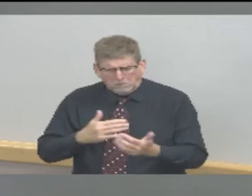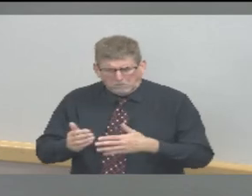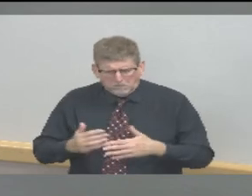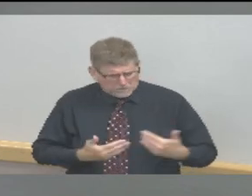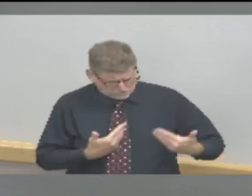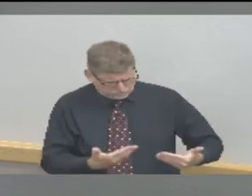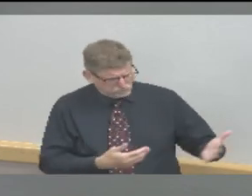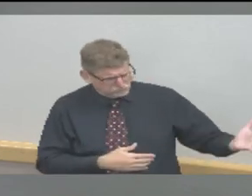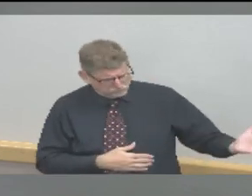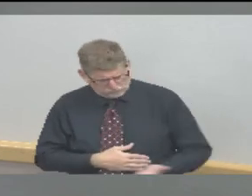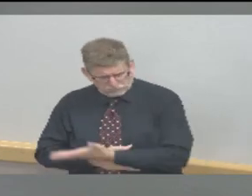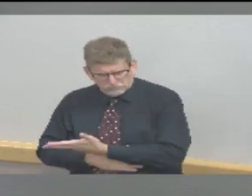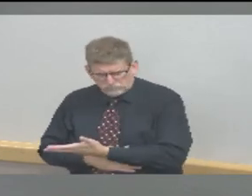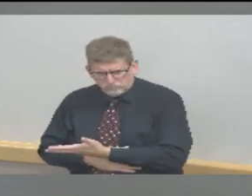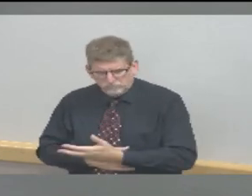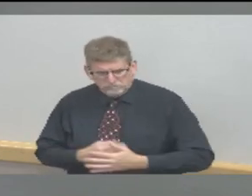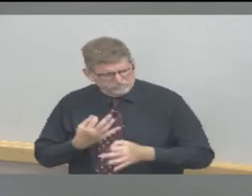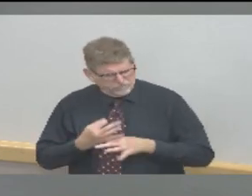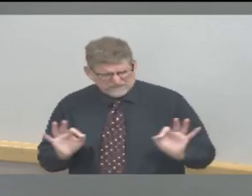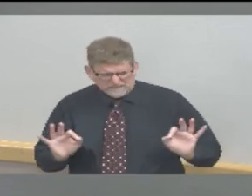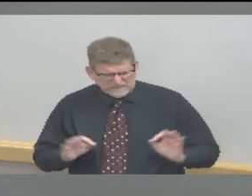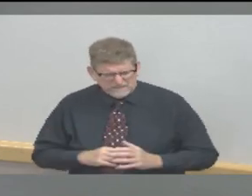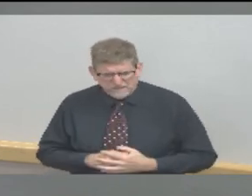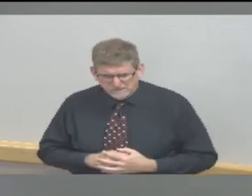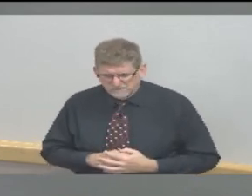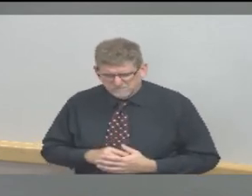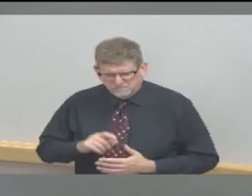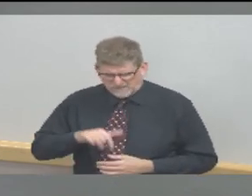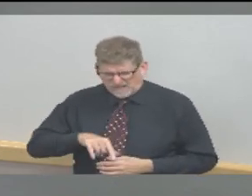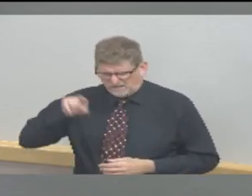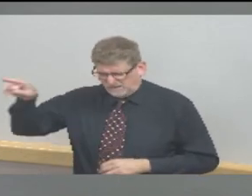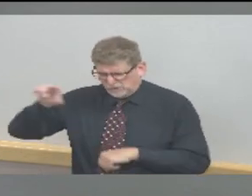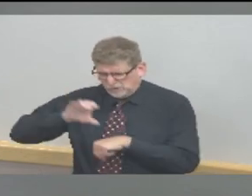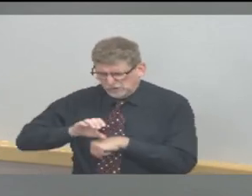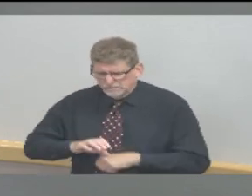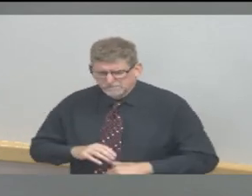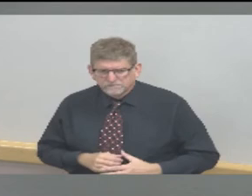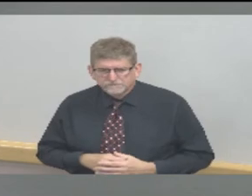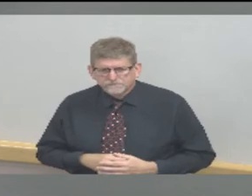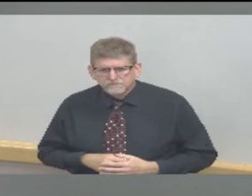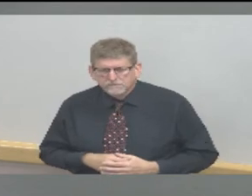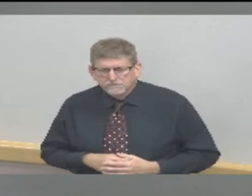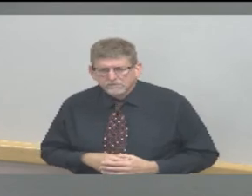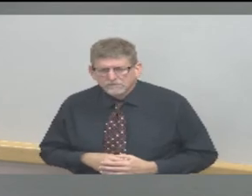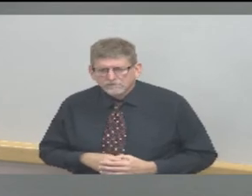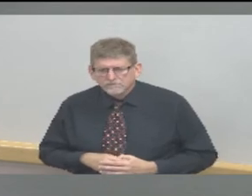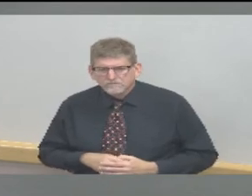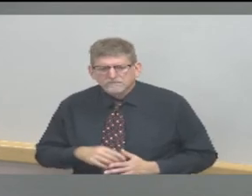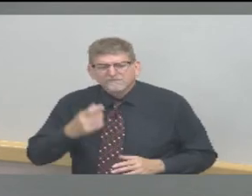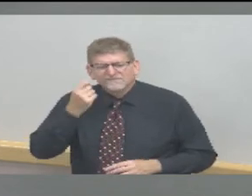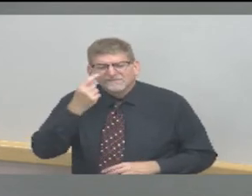charge at that testing site. You do need to make an appointment